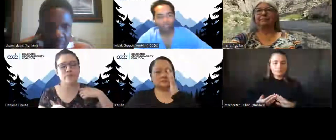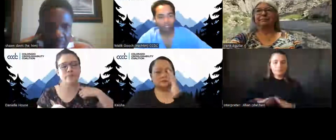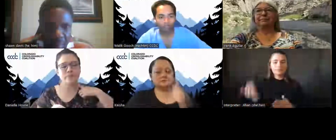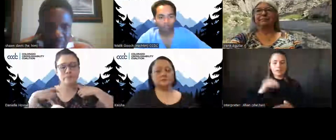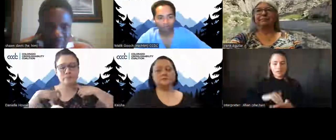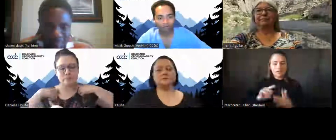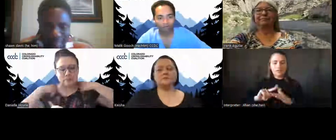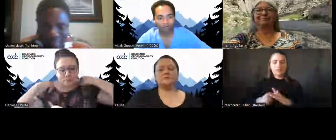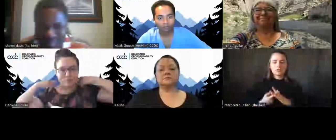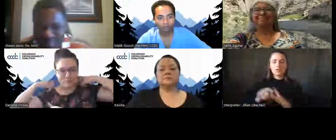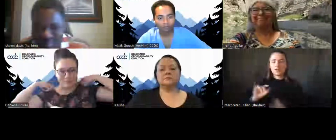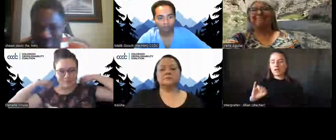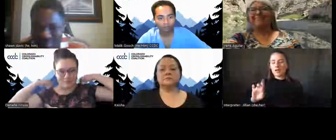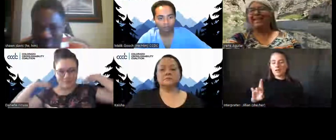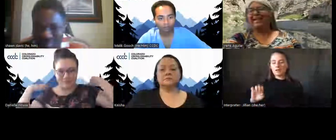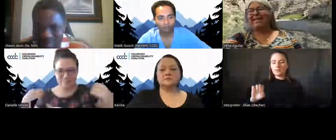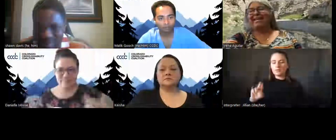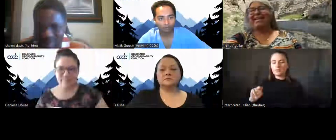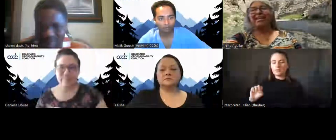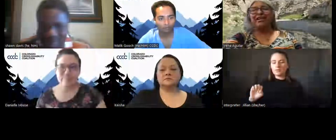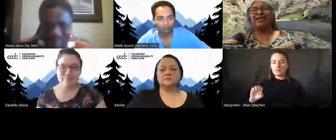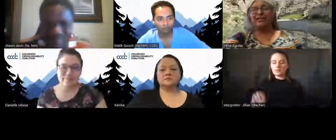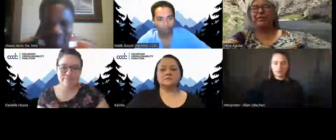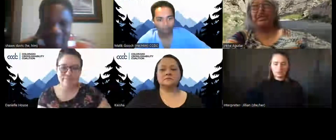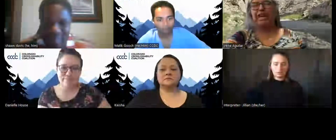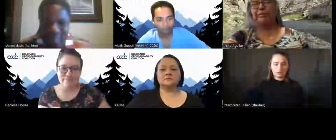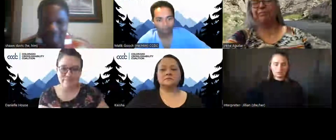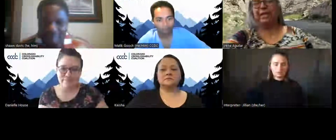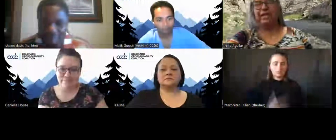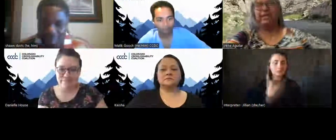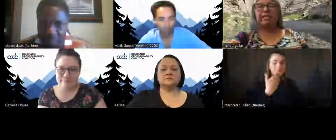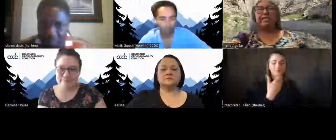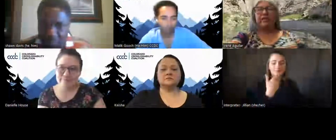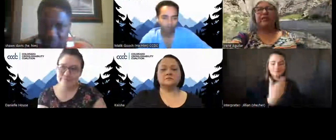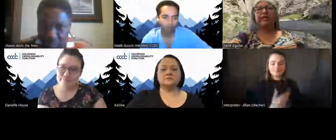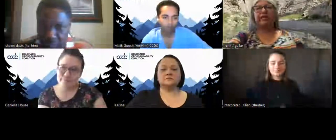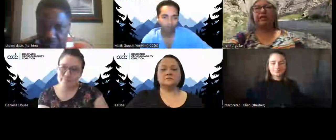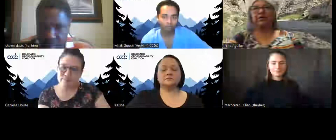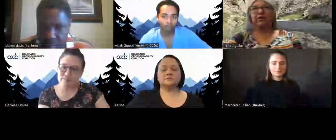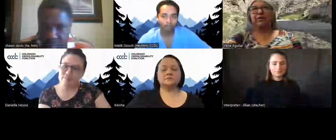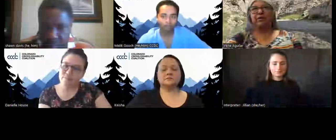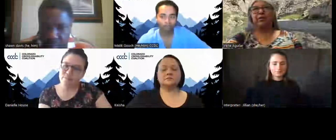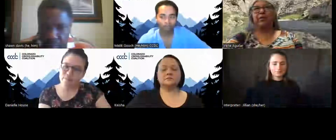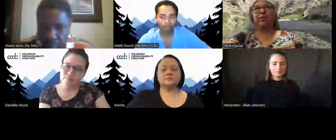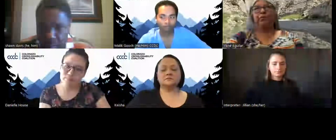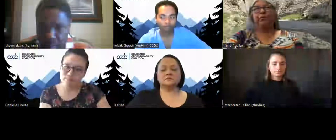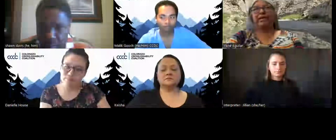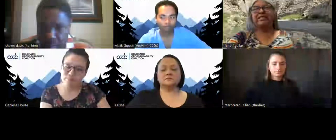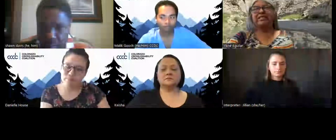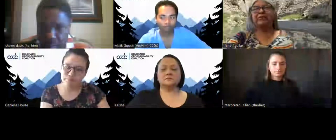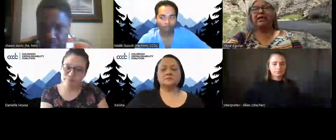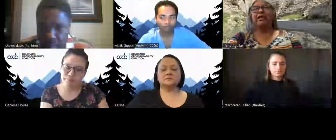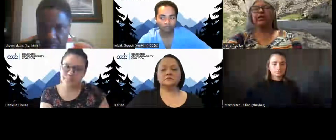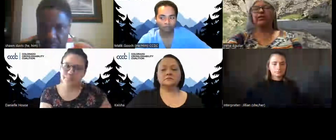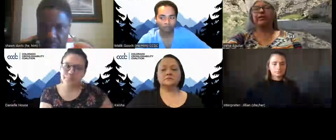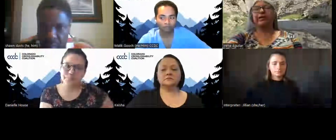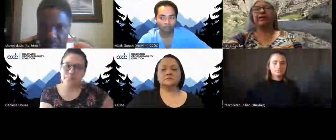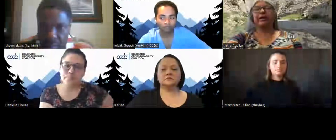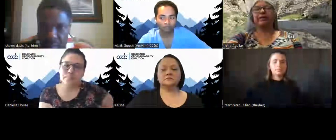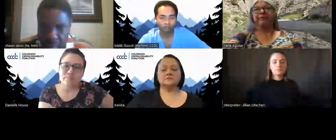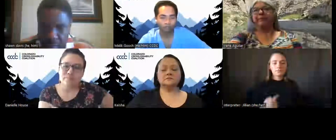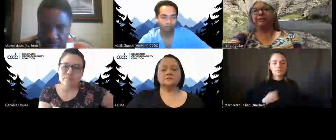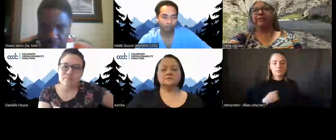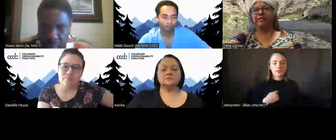will start with Irene. Thank you. So because of what I learned